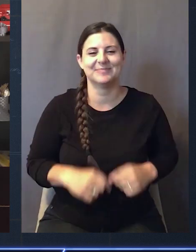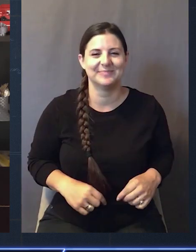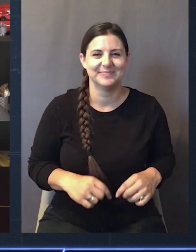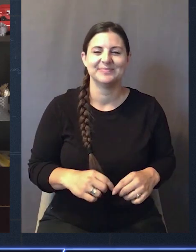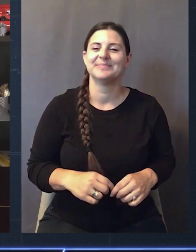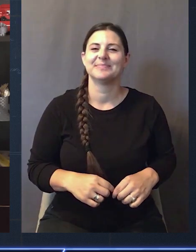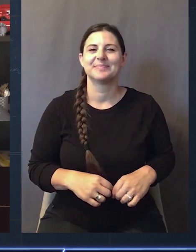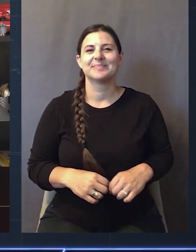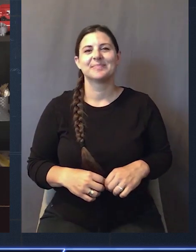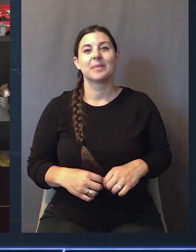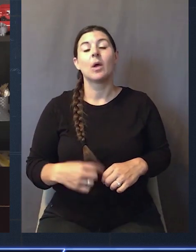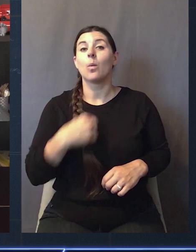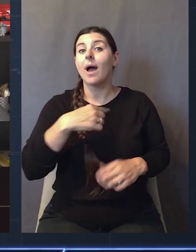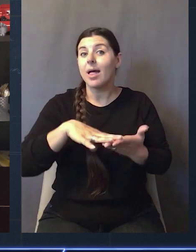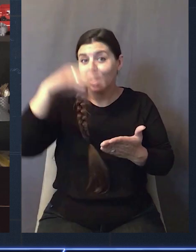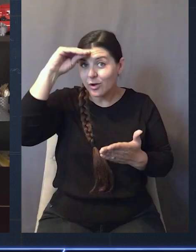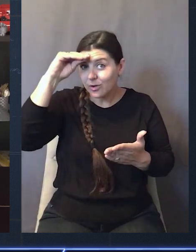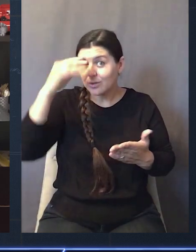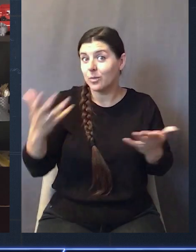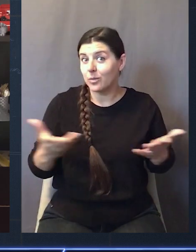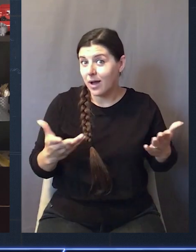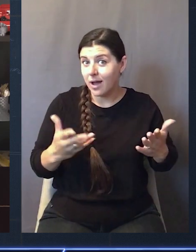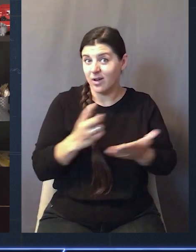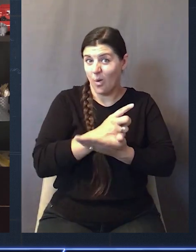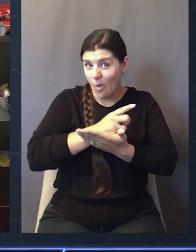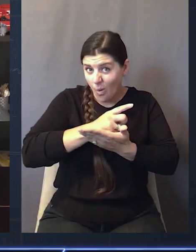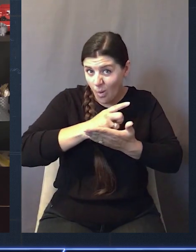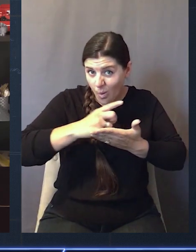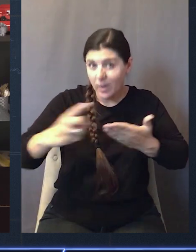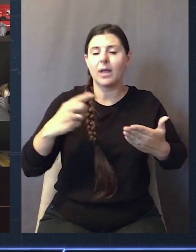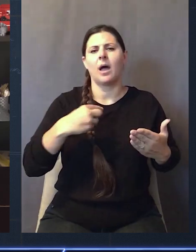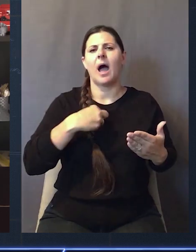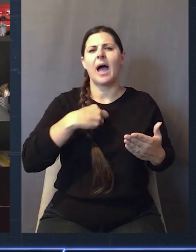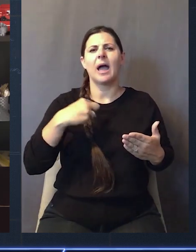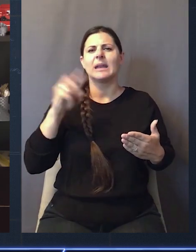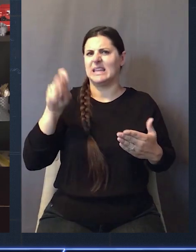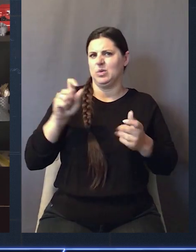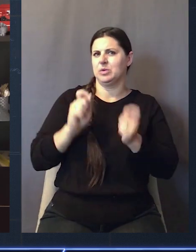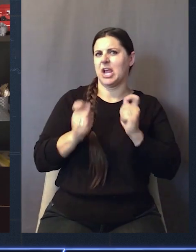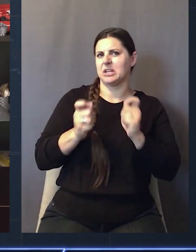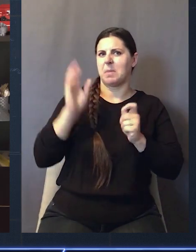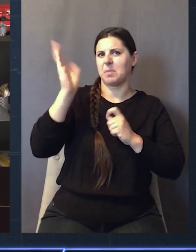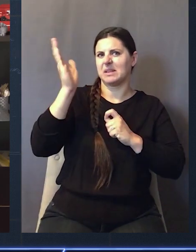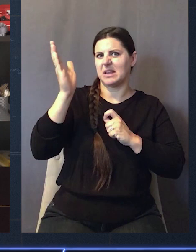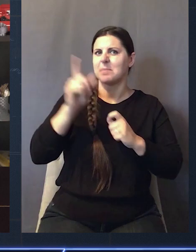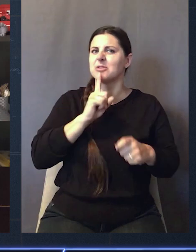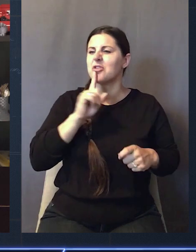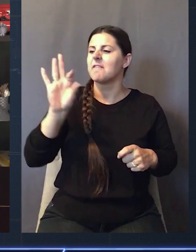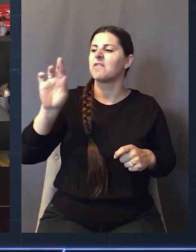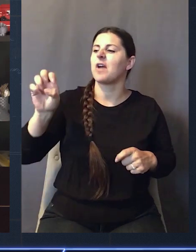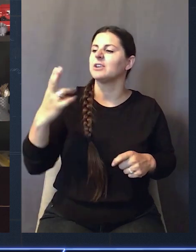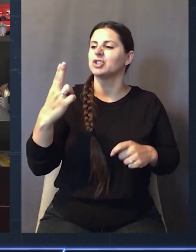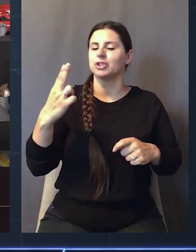front of the audience. Keep on going here. What I learned after doing this for a week, I have to randomize my content just a little